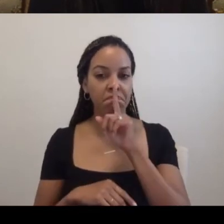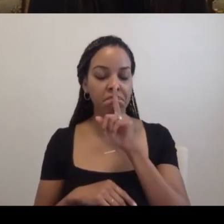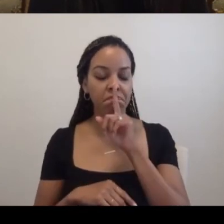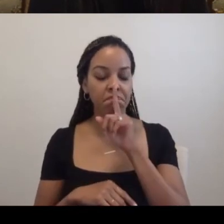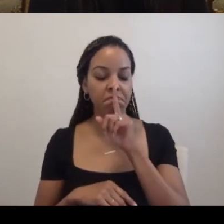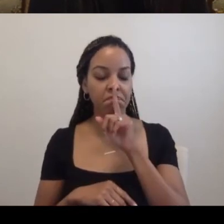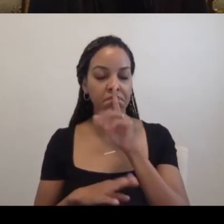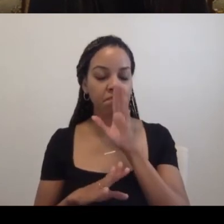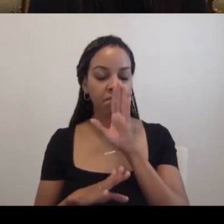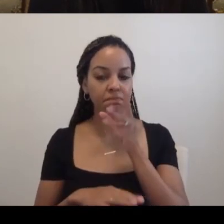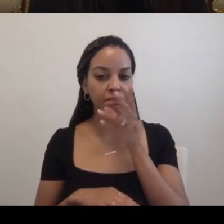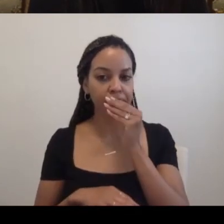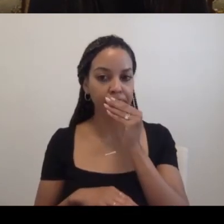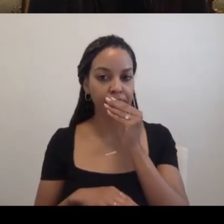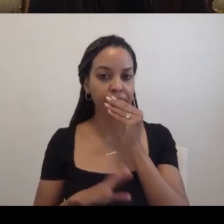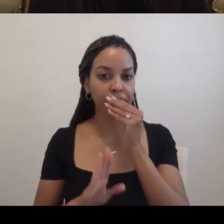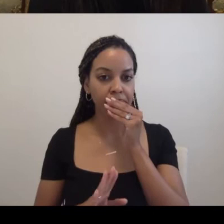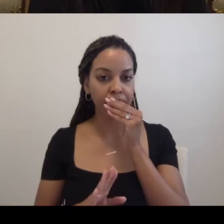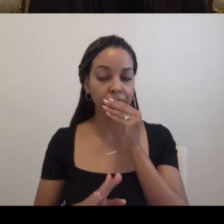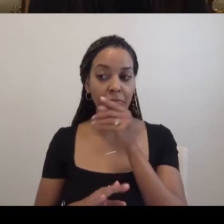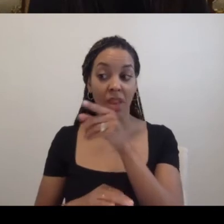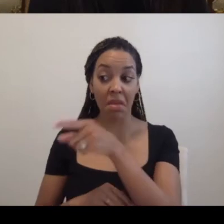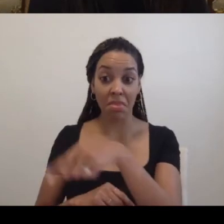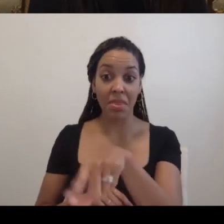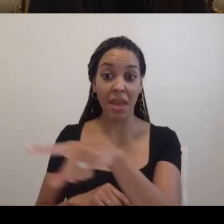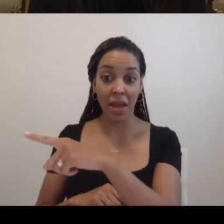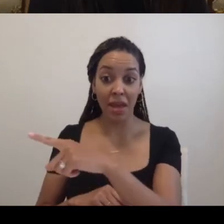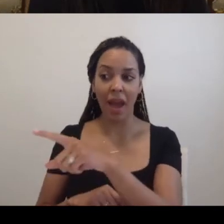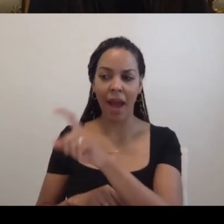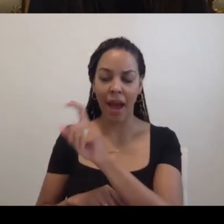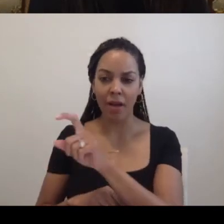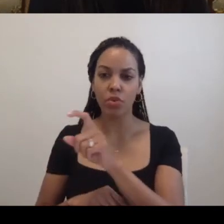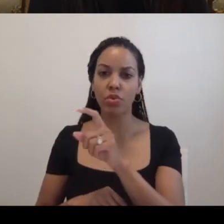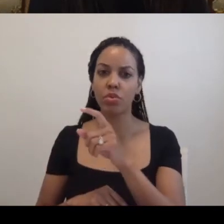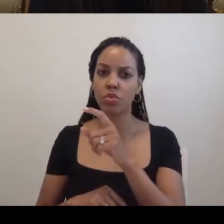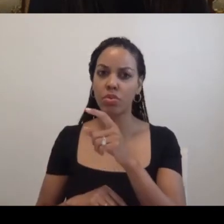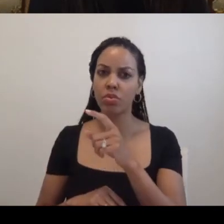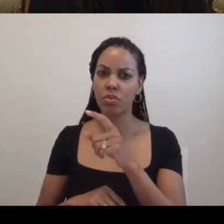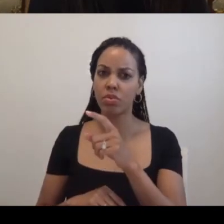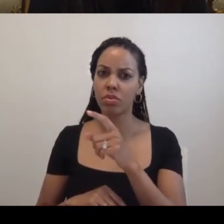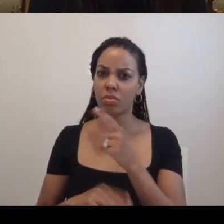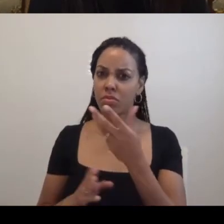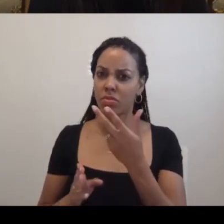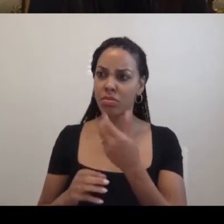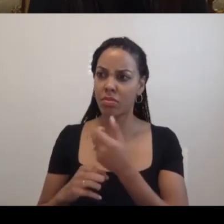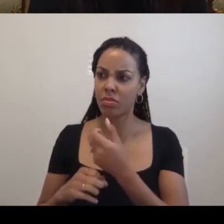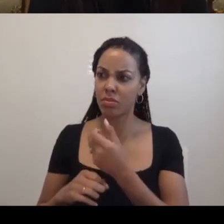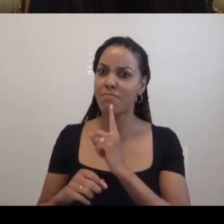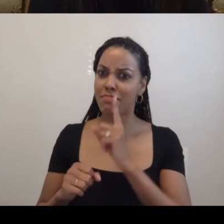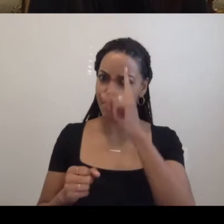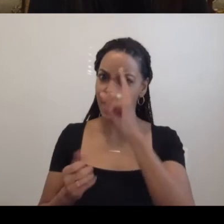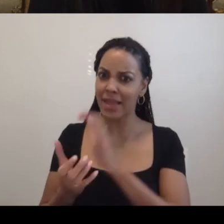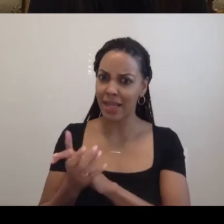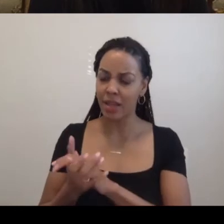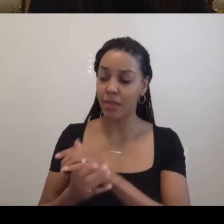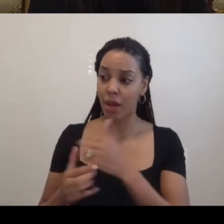They have to listen and know that you meant that you're not the boss and you're not going to tell